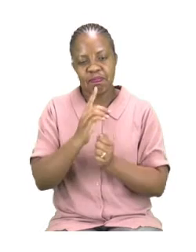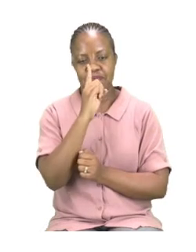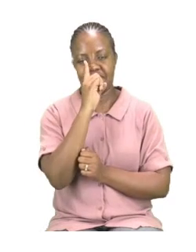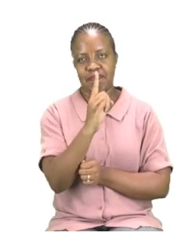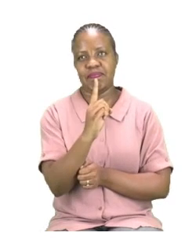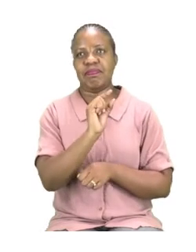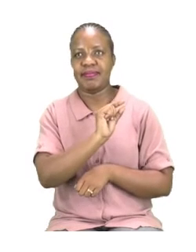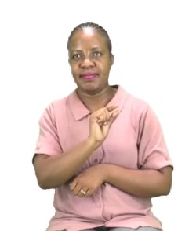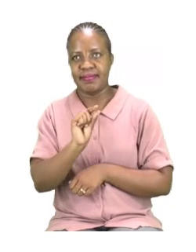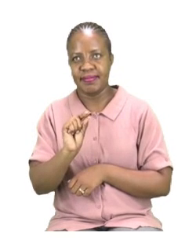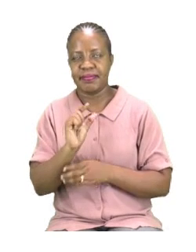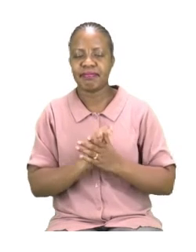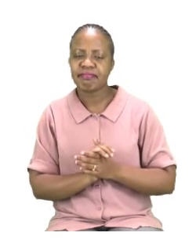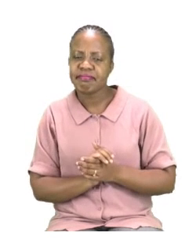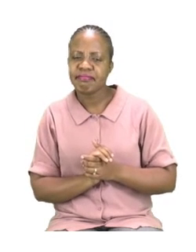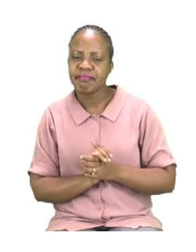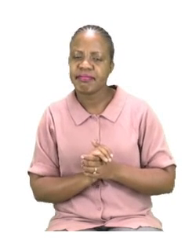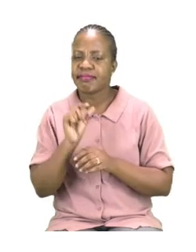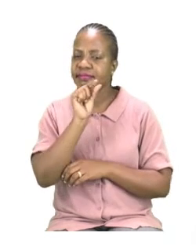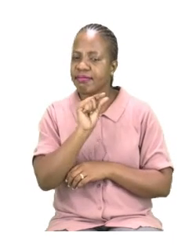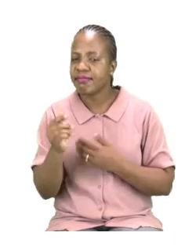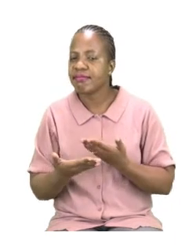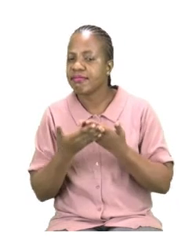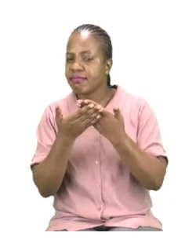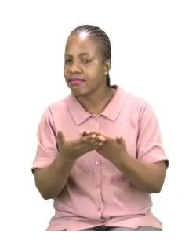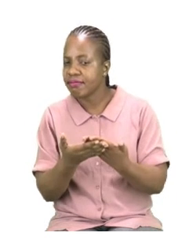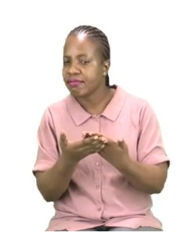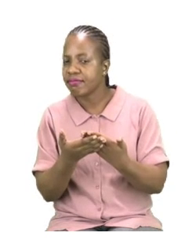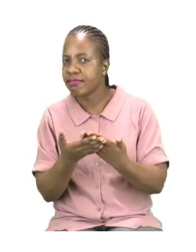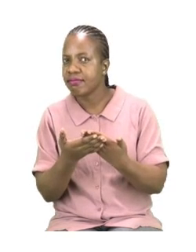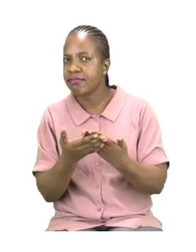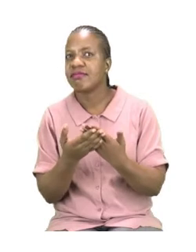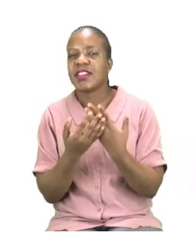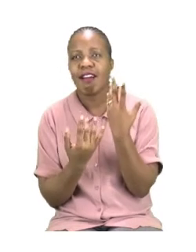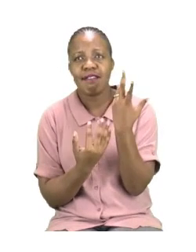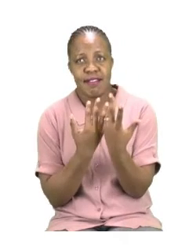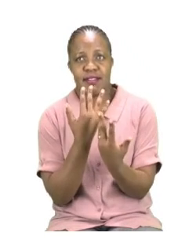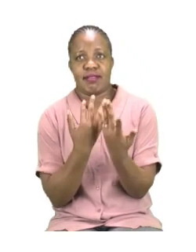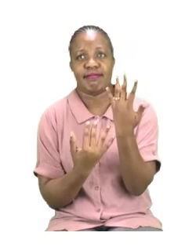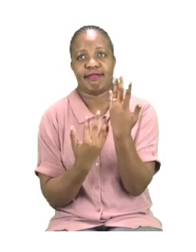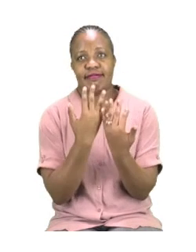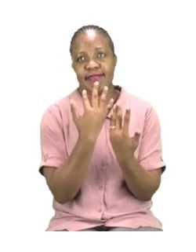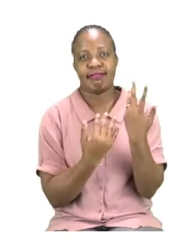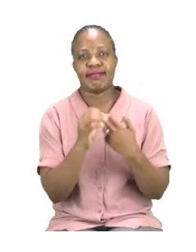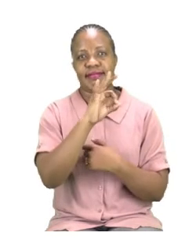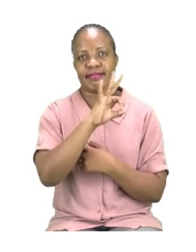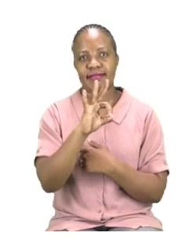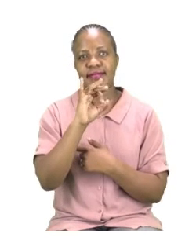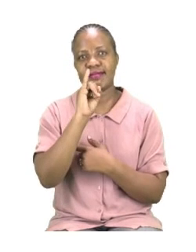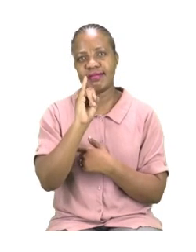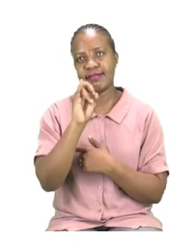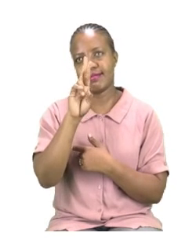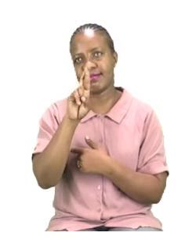and the word I want to help you with is the word fire. So we are going to look